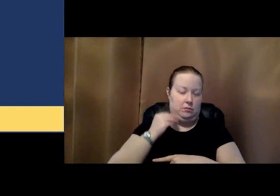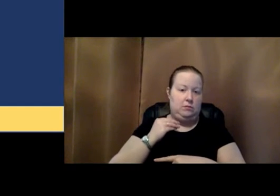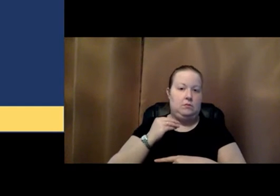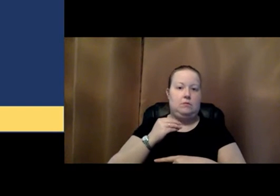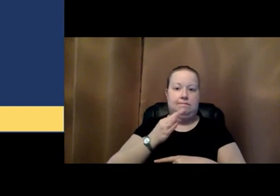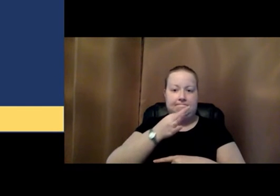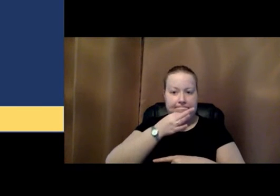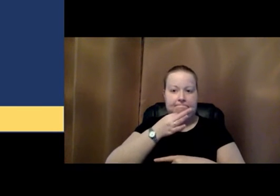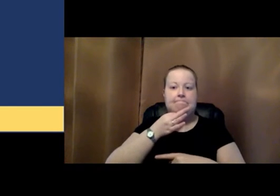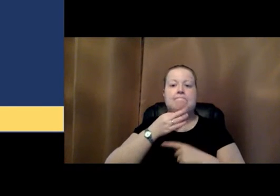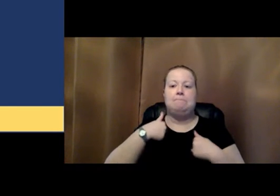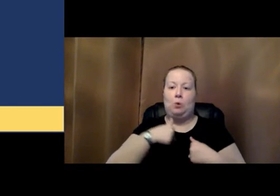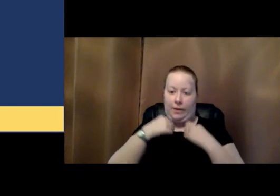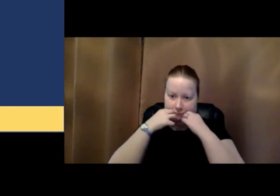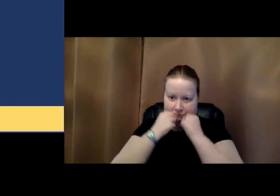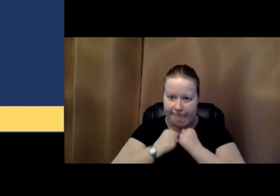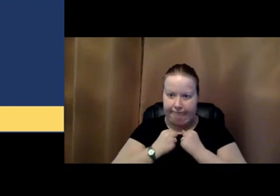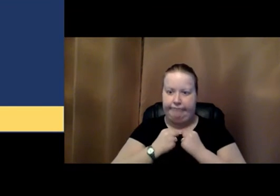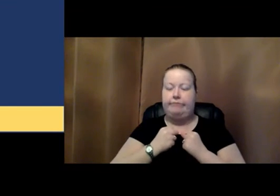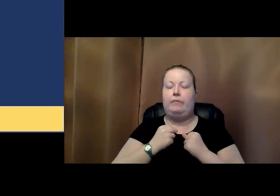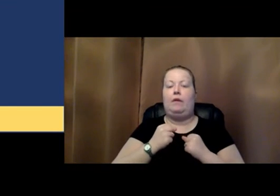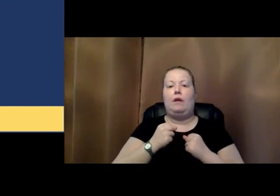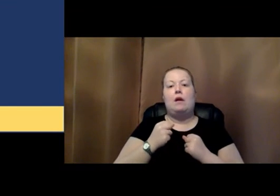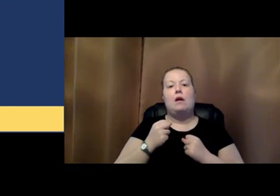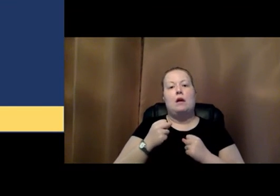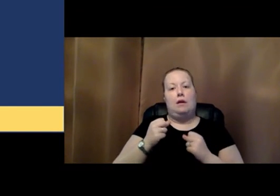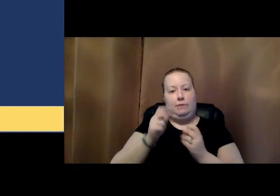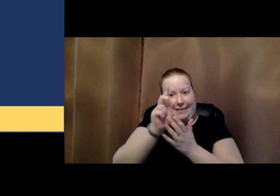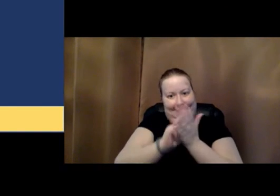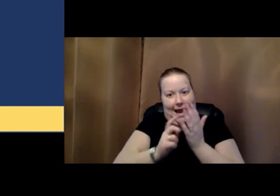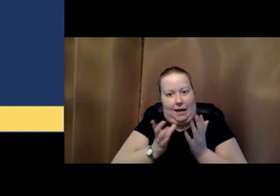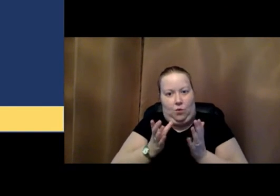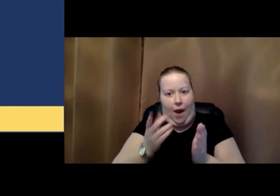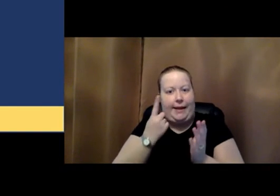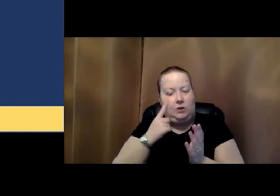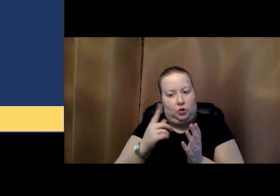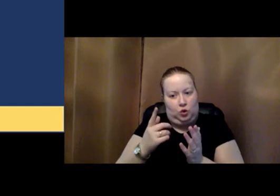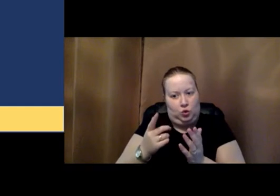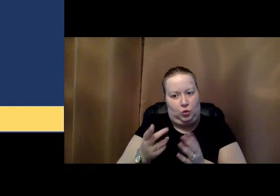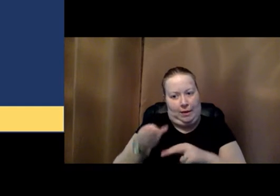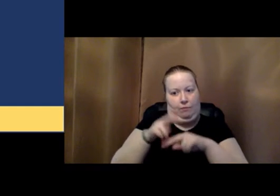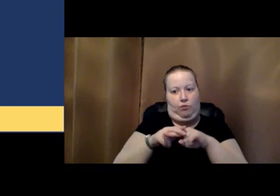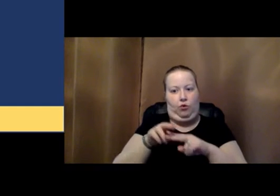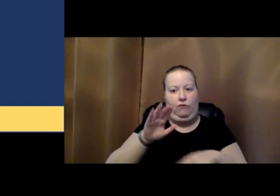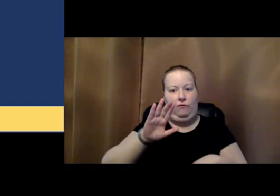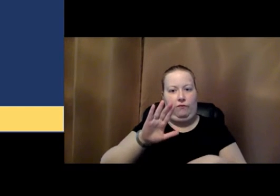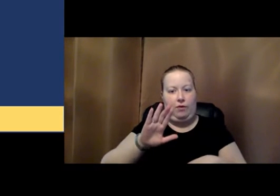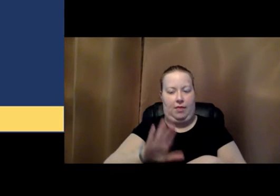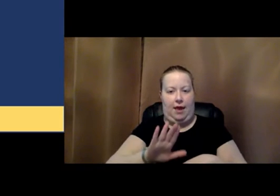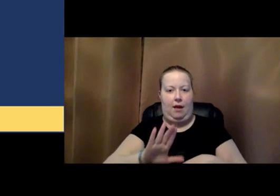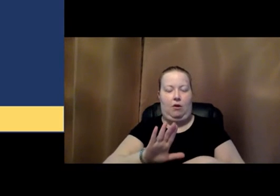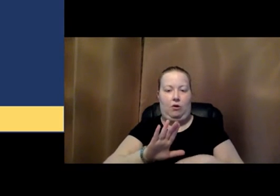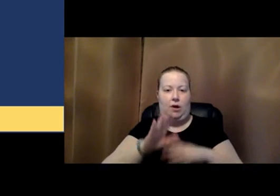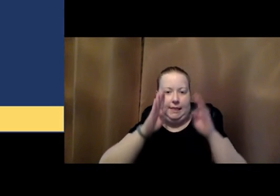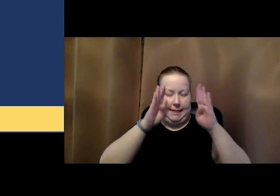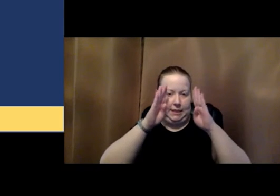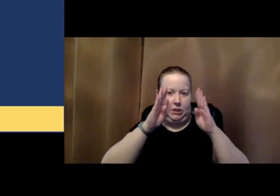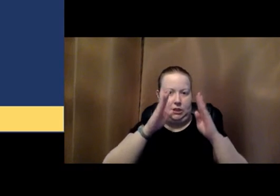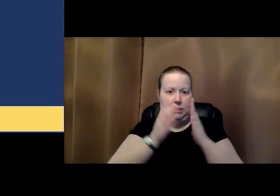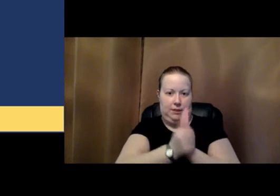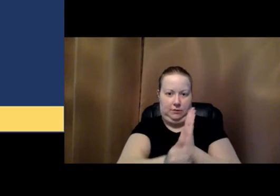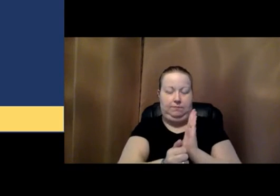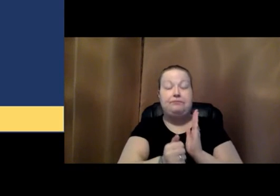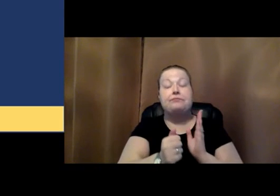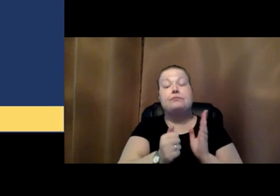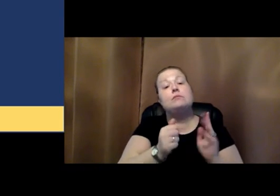of designing ways for strengthening their attention skills. So the team did pilot